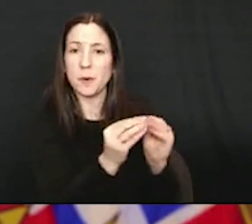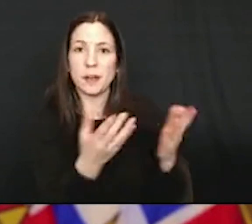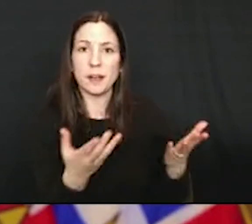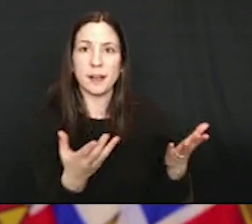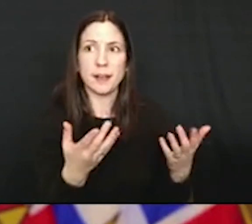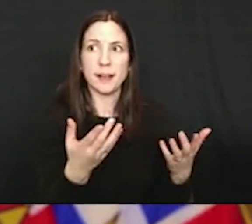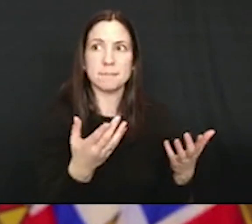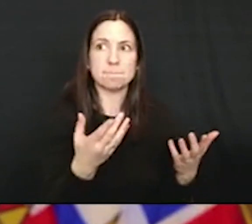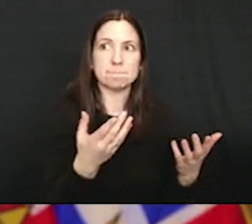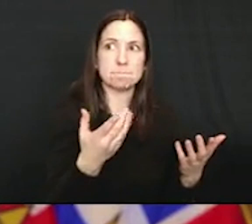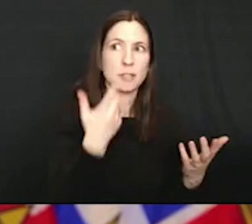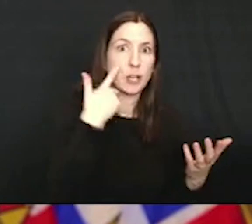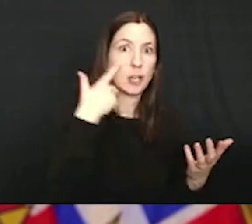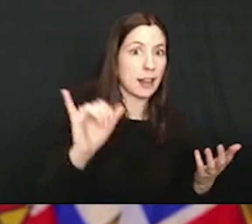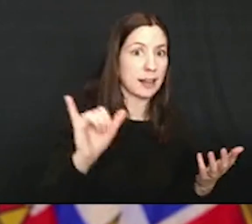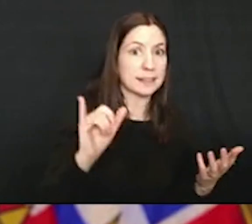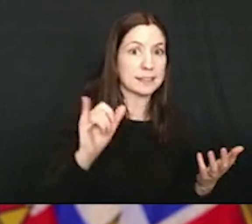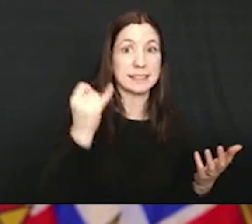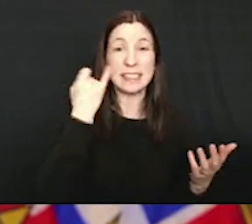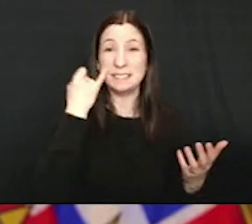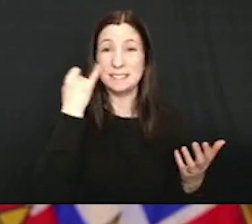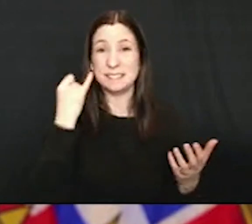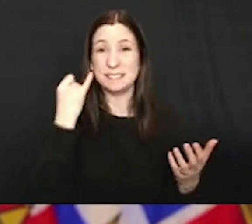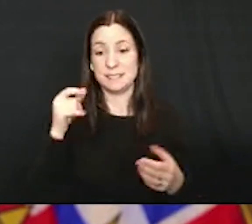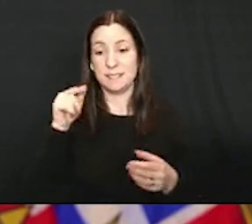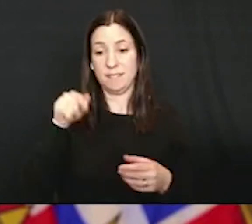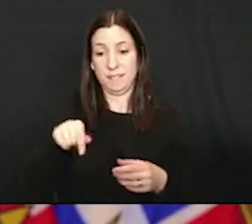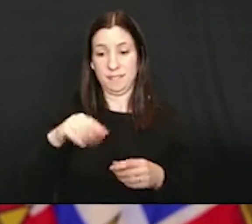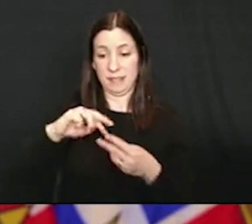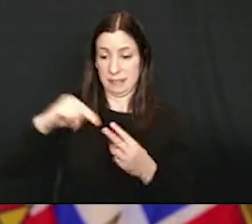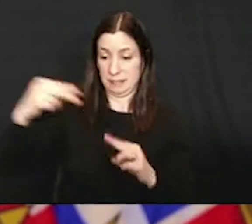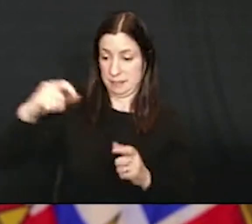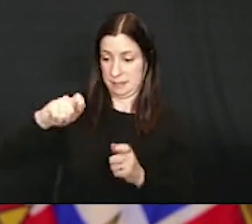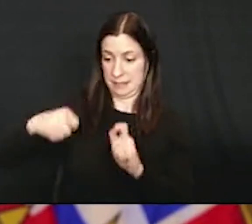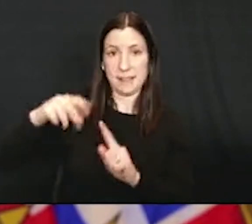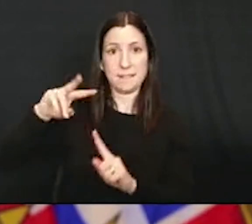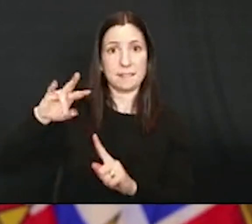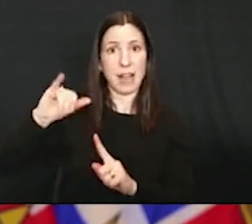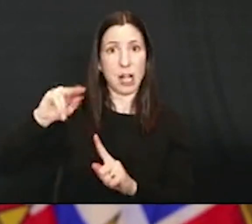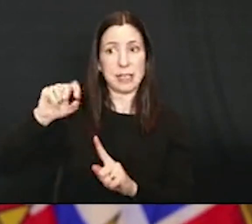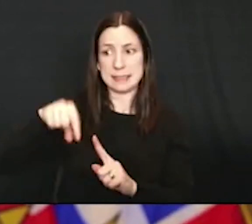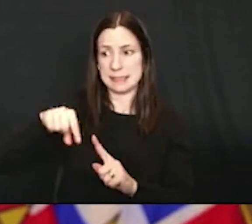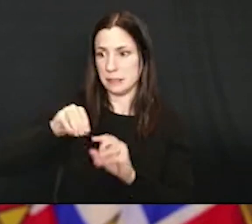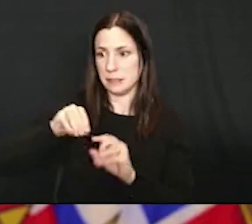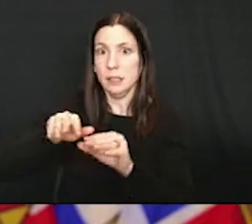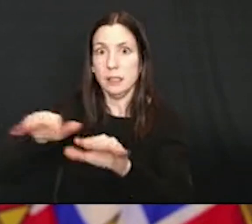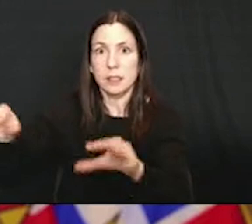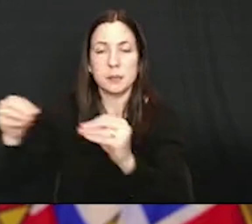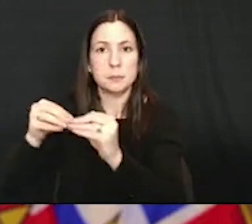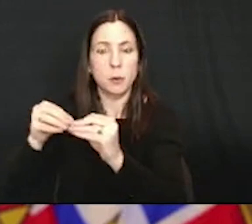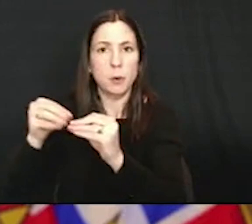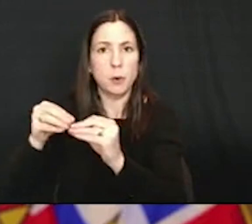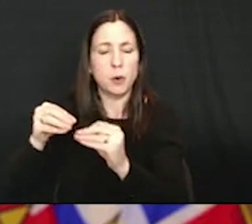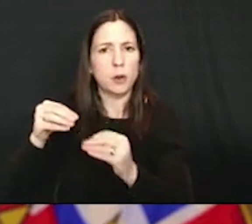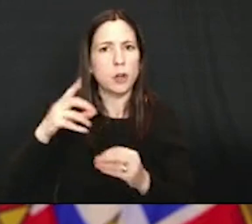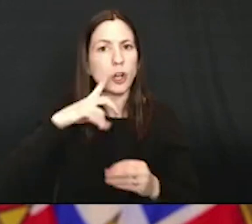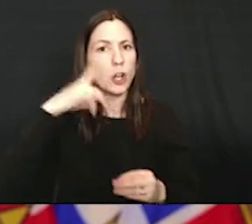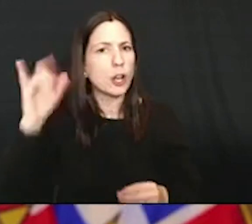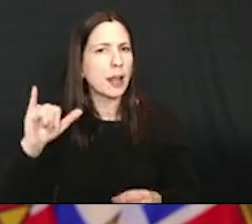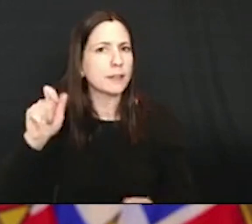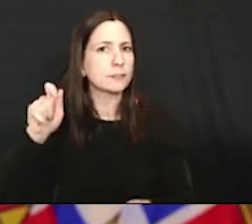what changes could be coming if these variants take hold and will school districts be allowed to adapt